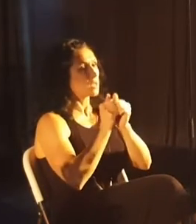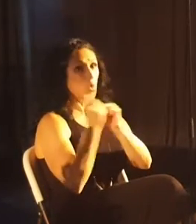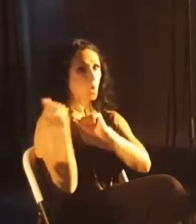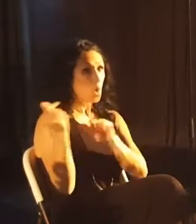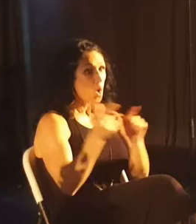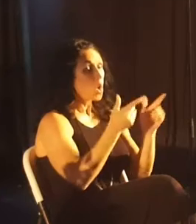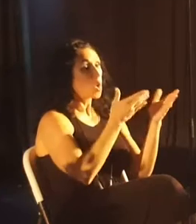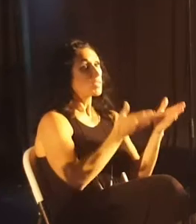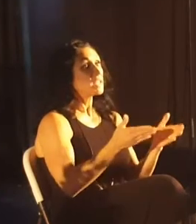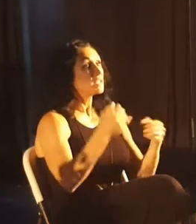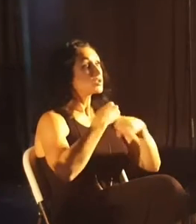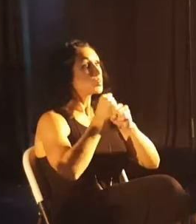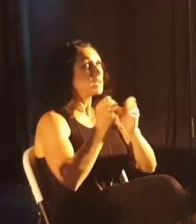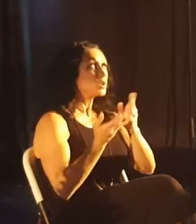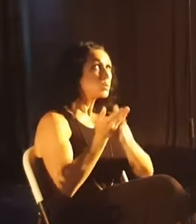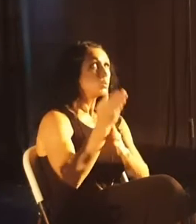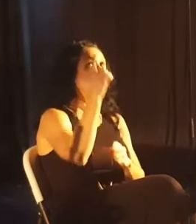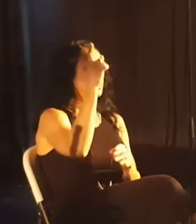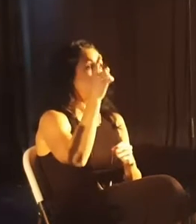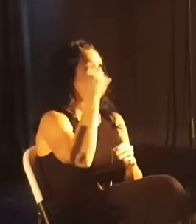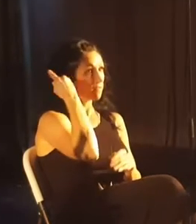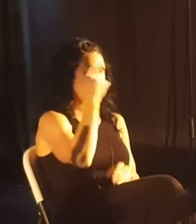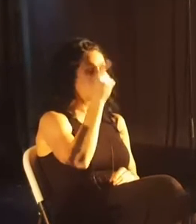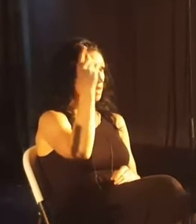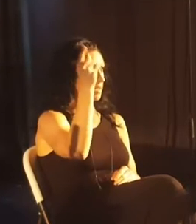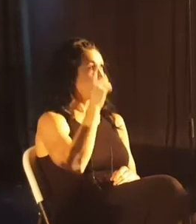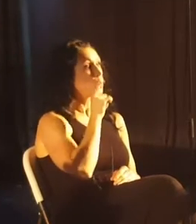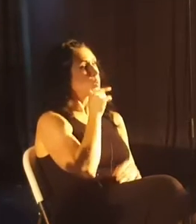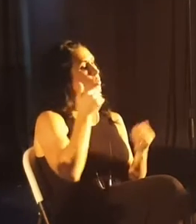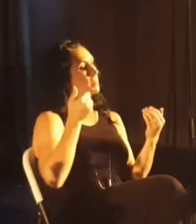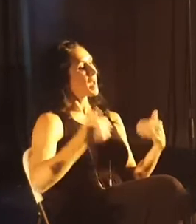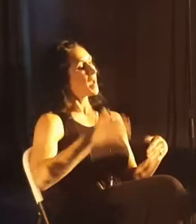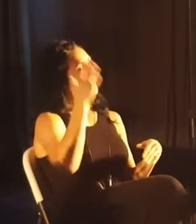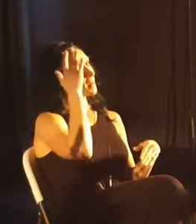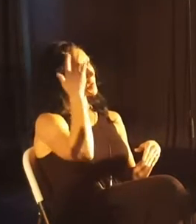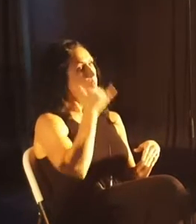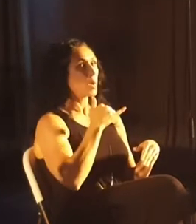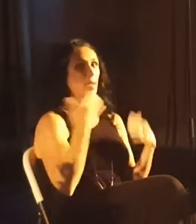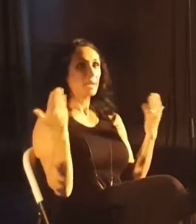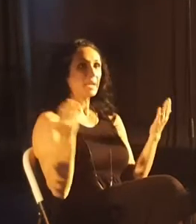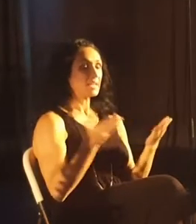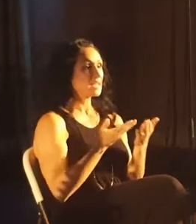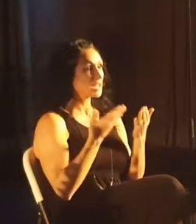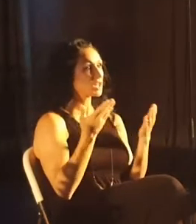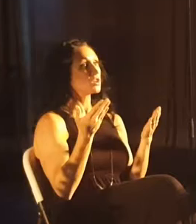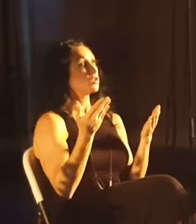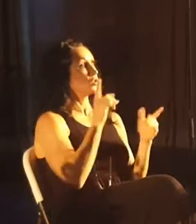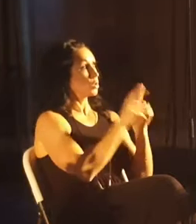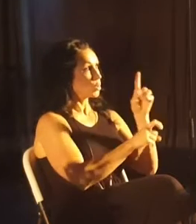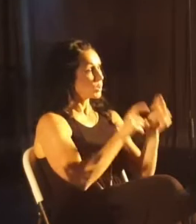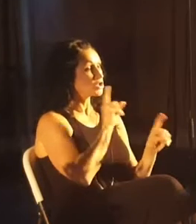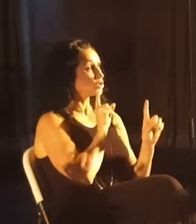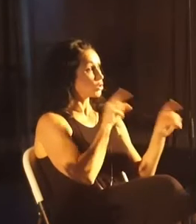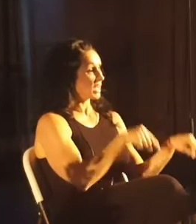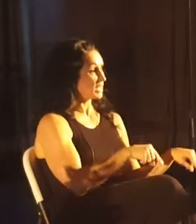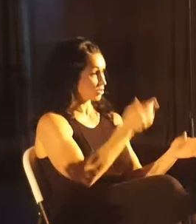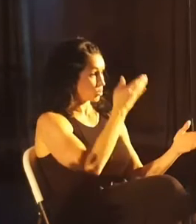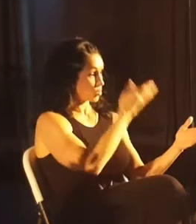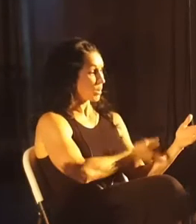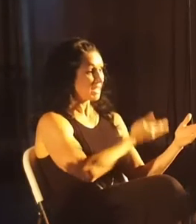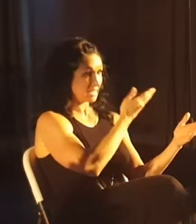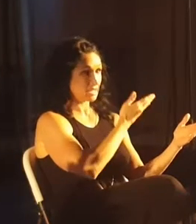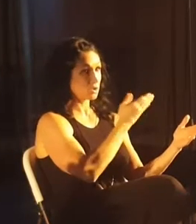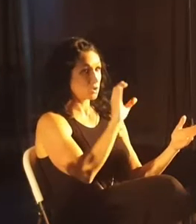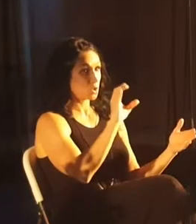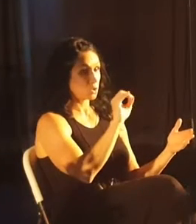things were created through him and for him. Who am I? Why am I? Why am I here? Those questions are answered right here